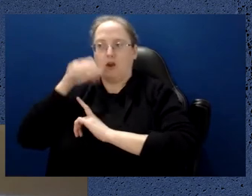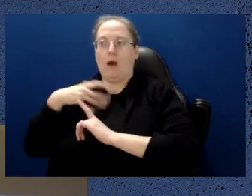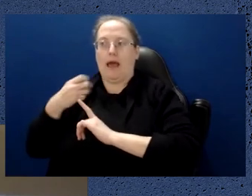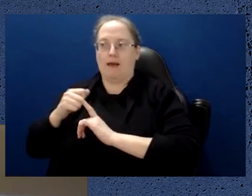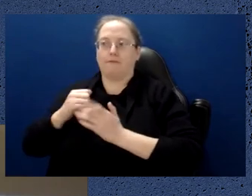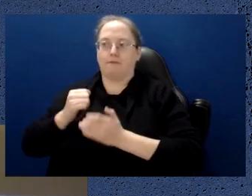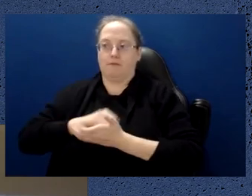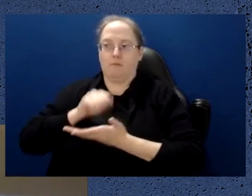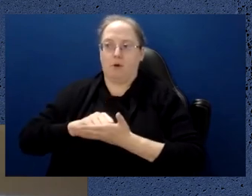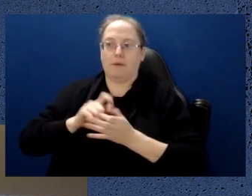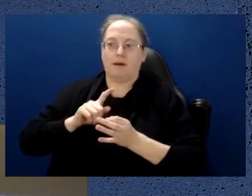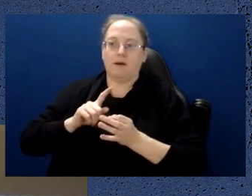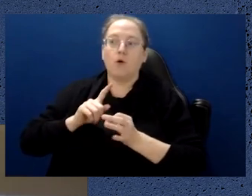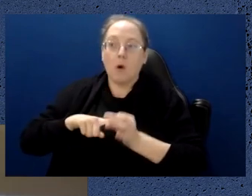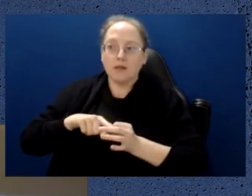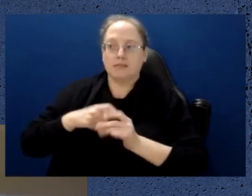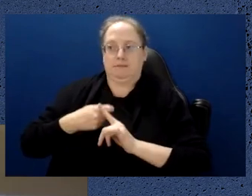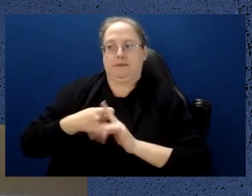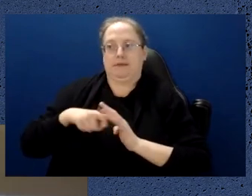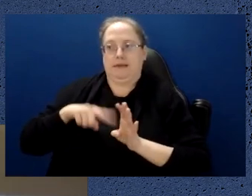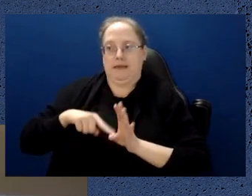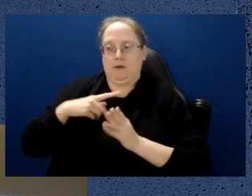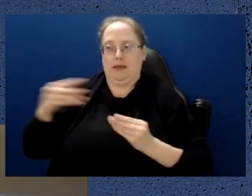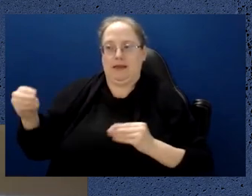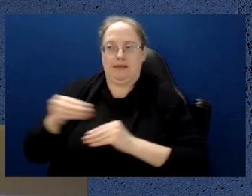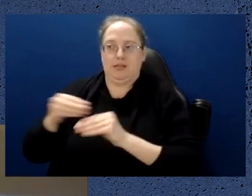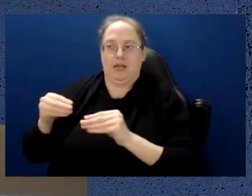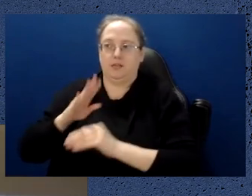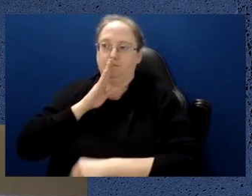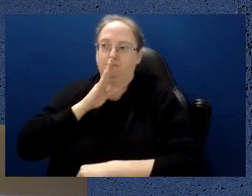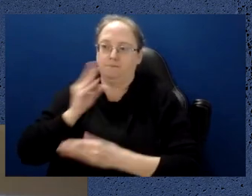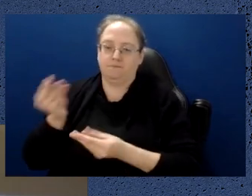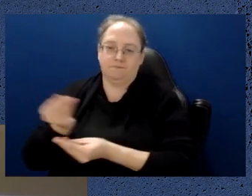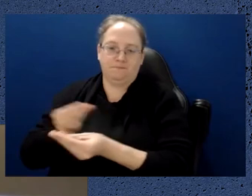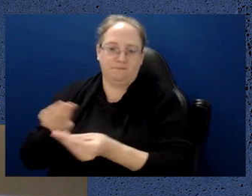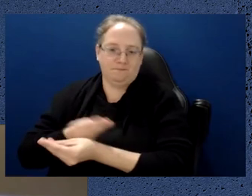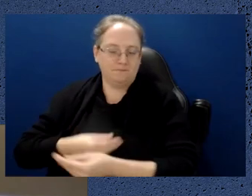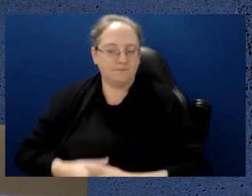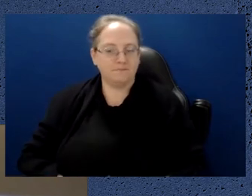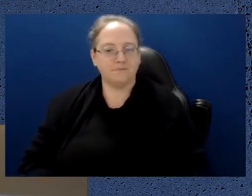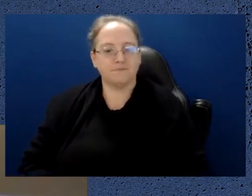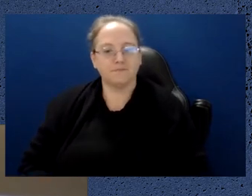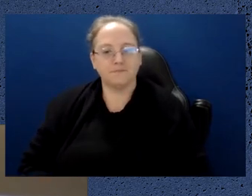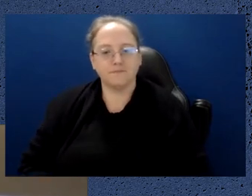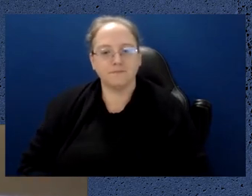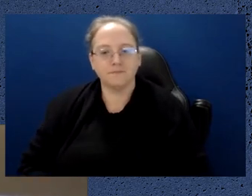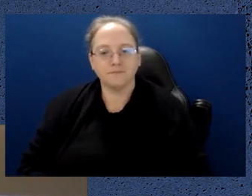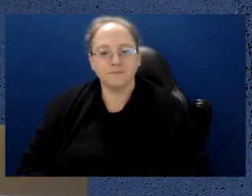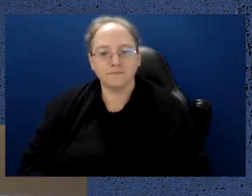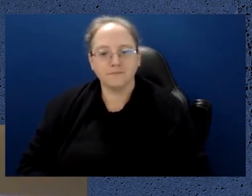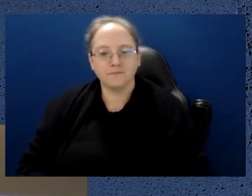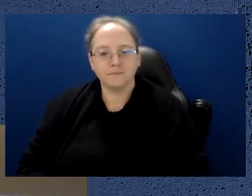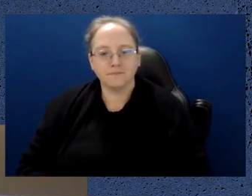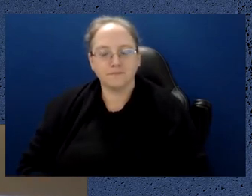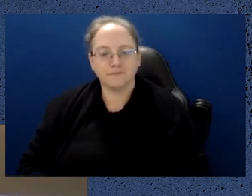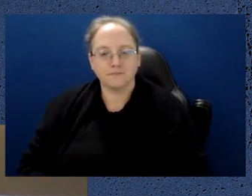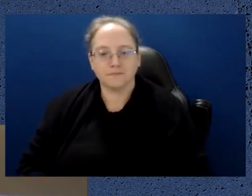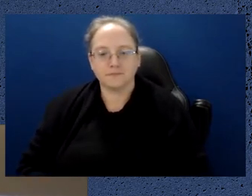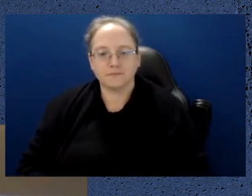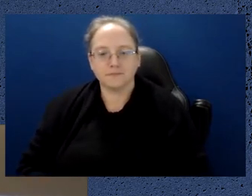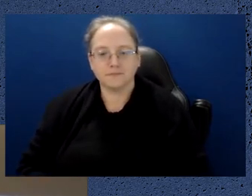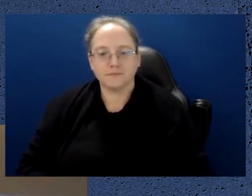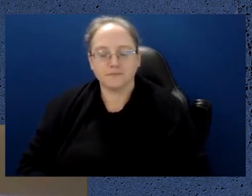go to quantum key distribution, having started somehow. And speaking of trust, you also talked about